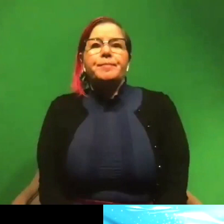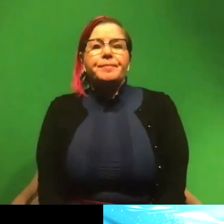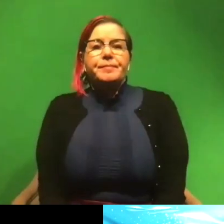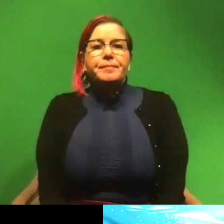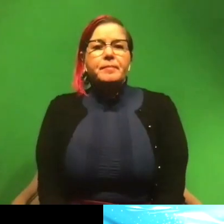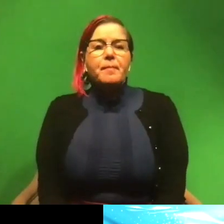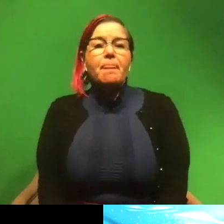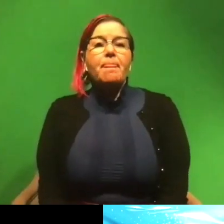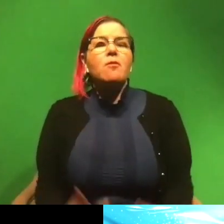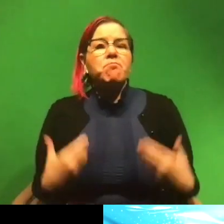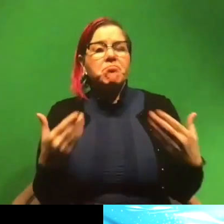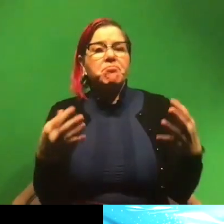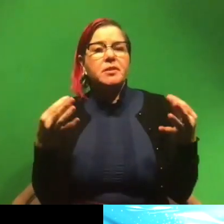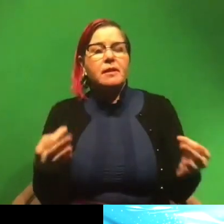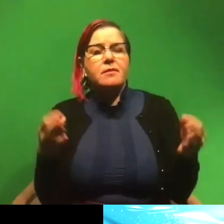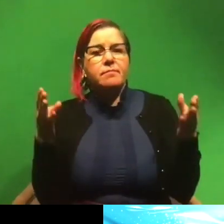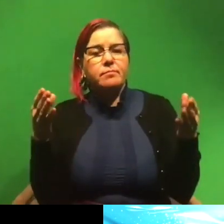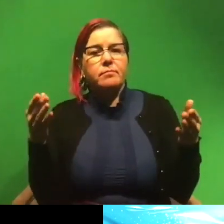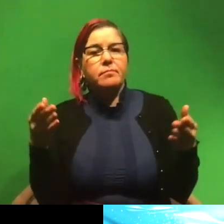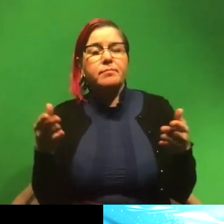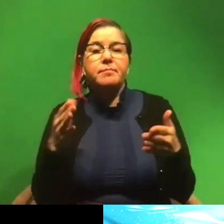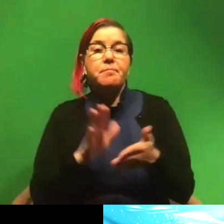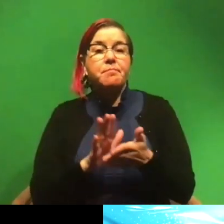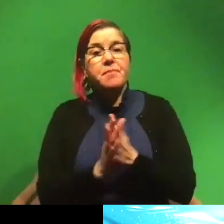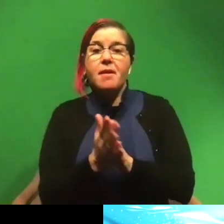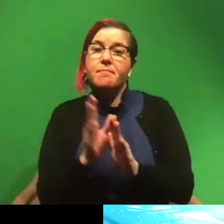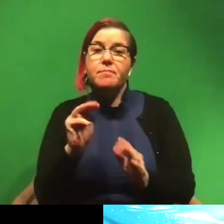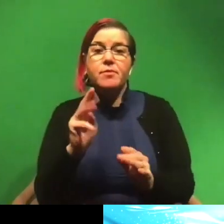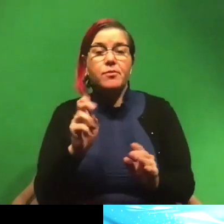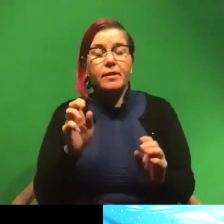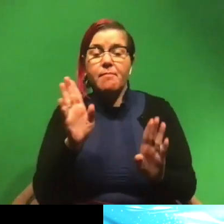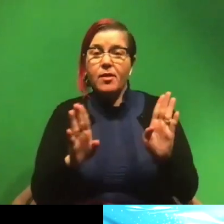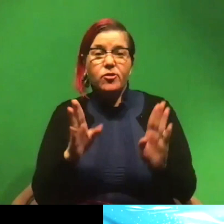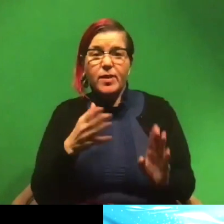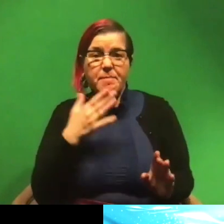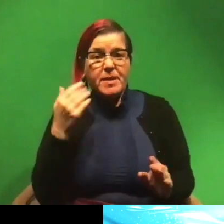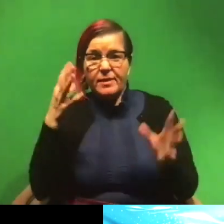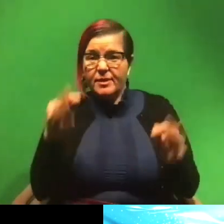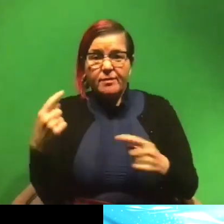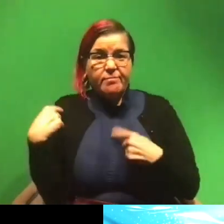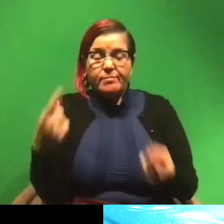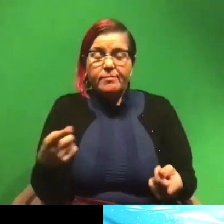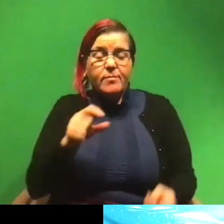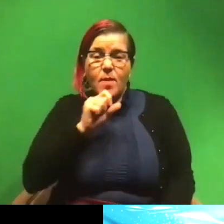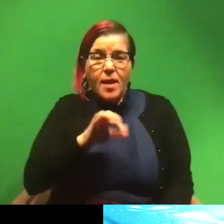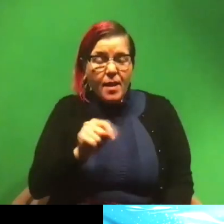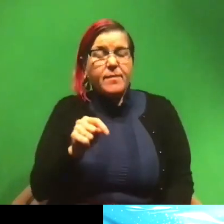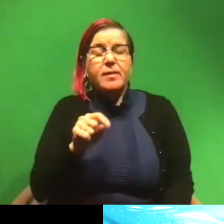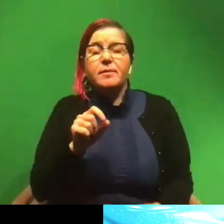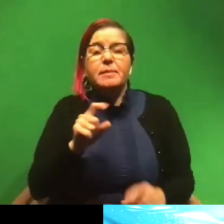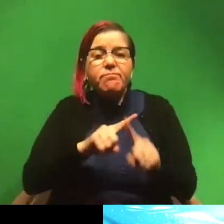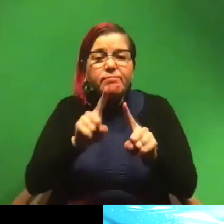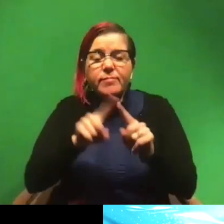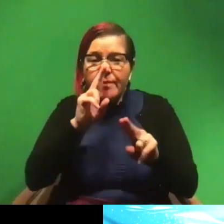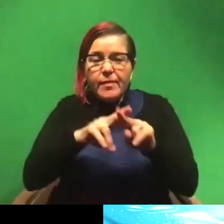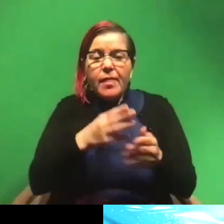So then I decided to become a marine biologist. And that's the best decision I ever made. And I love it. I get to do so many different things.